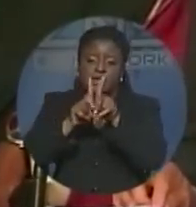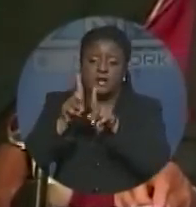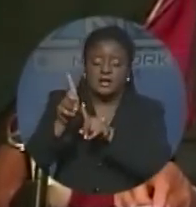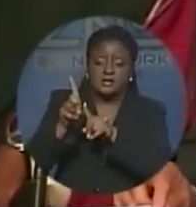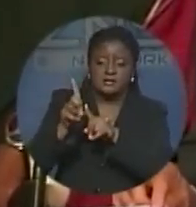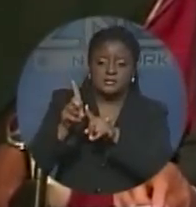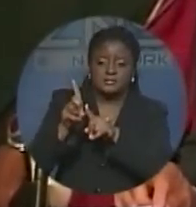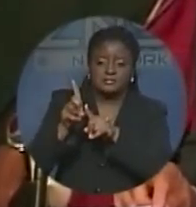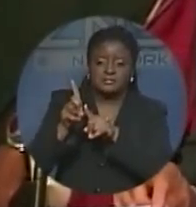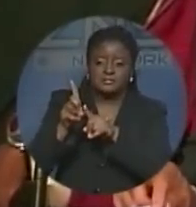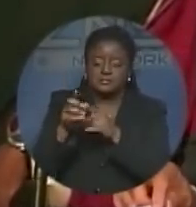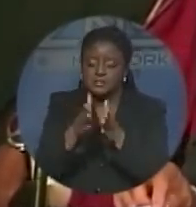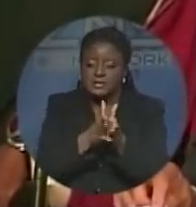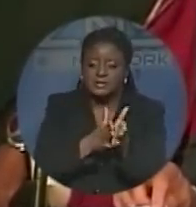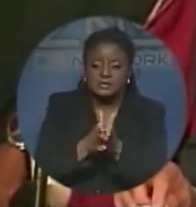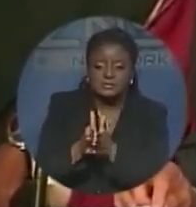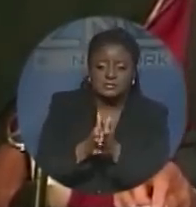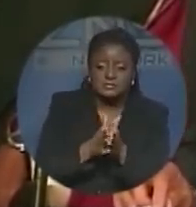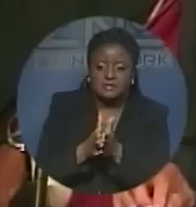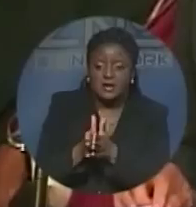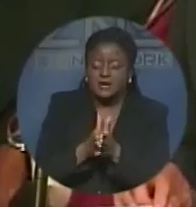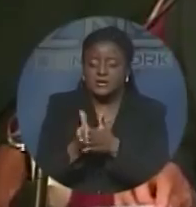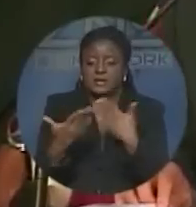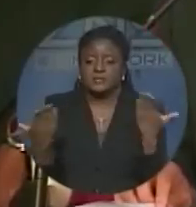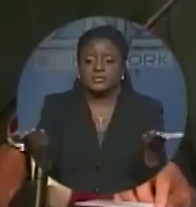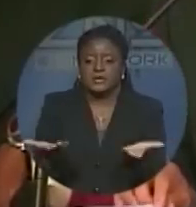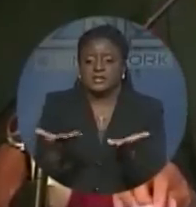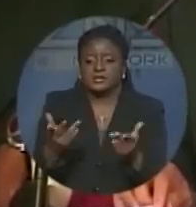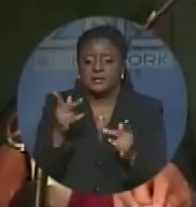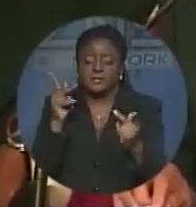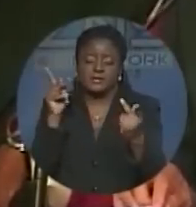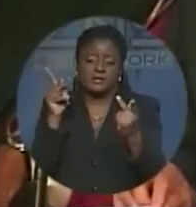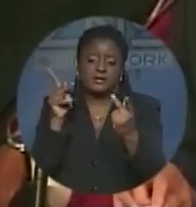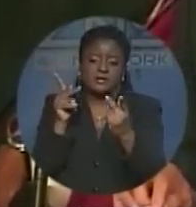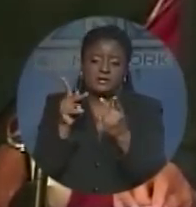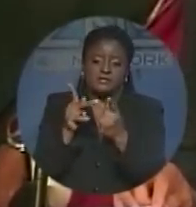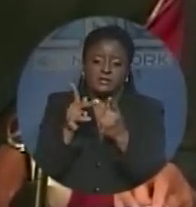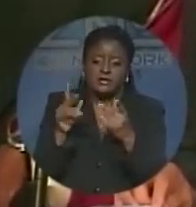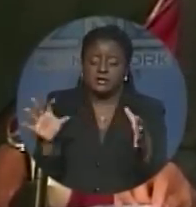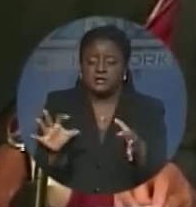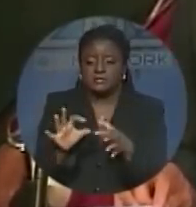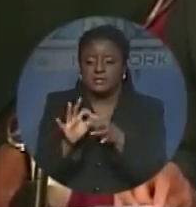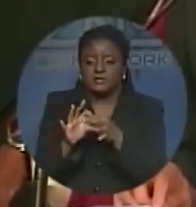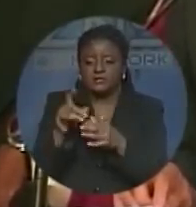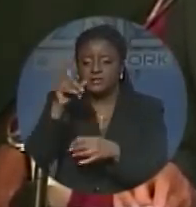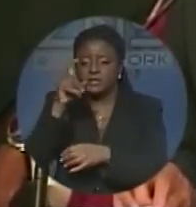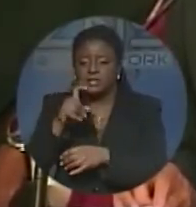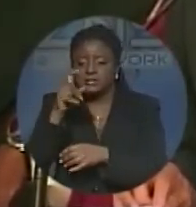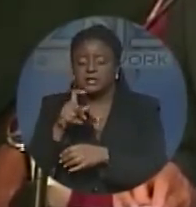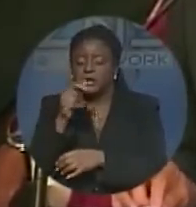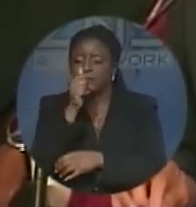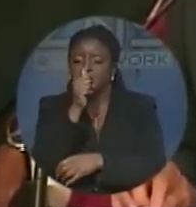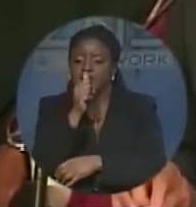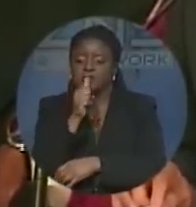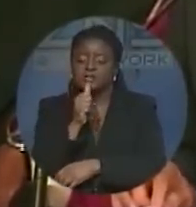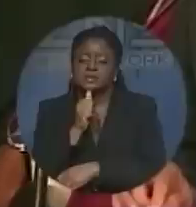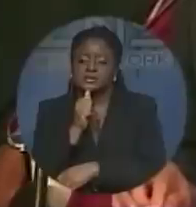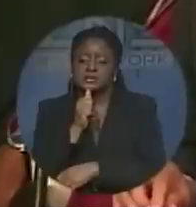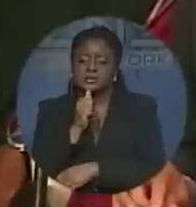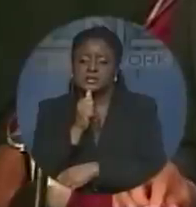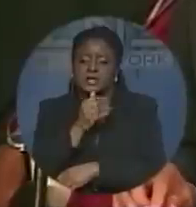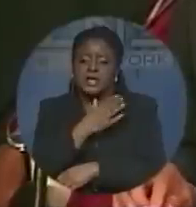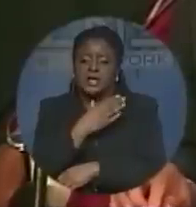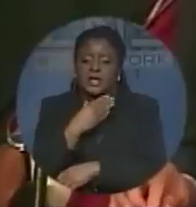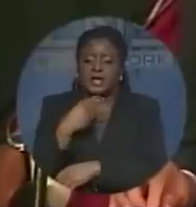inspiring presence, the perfect mix of necessary patience and